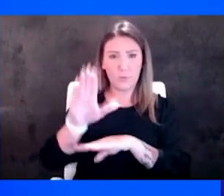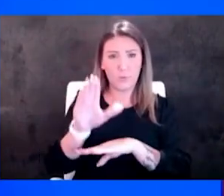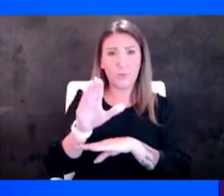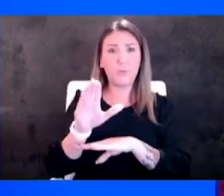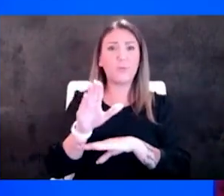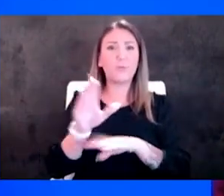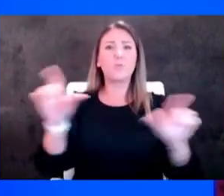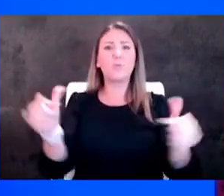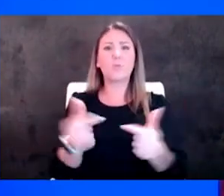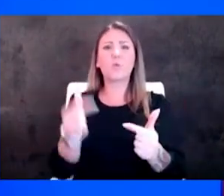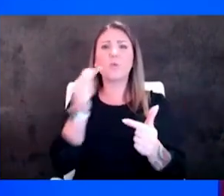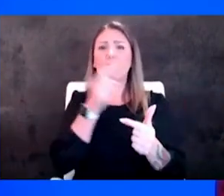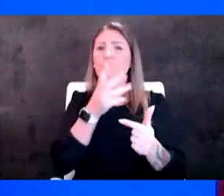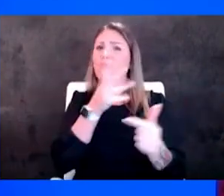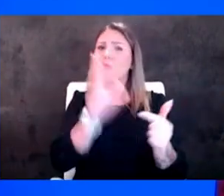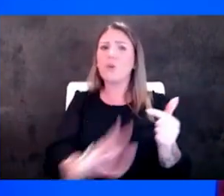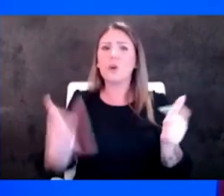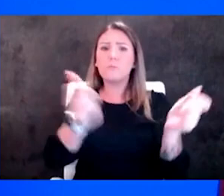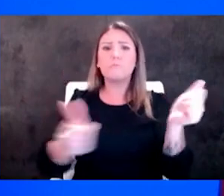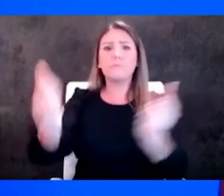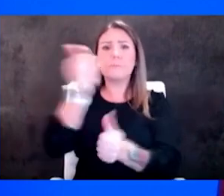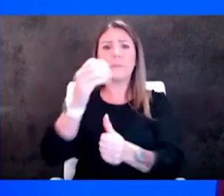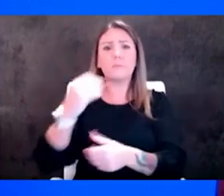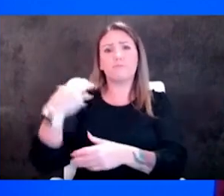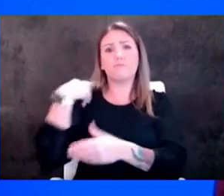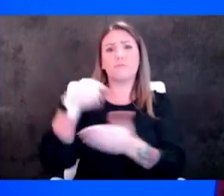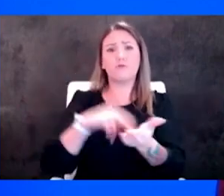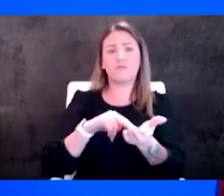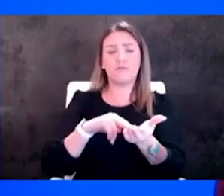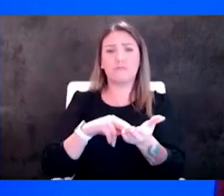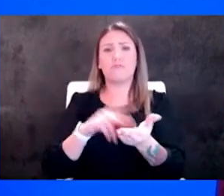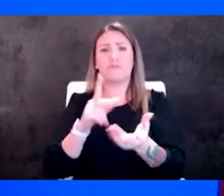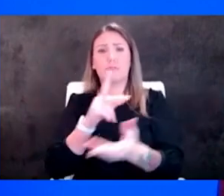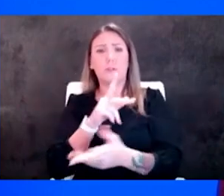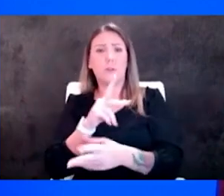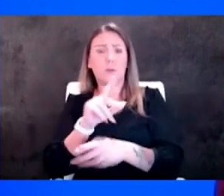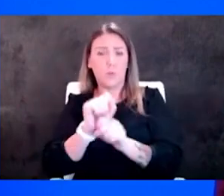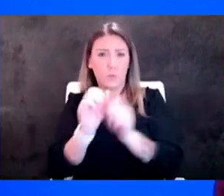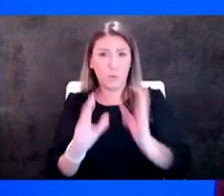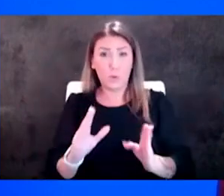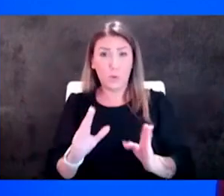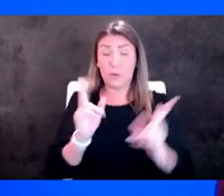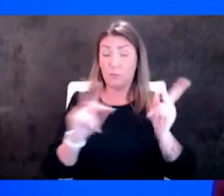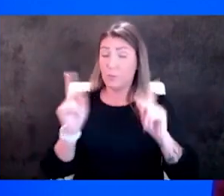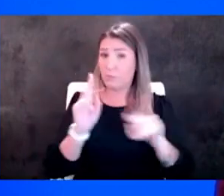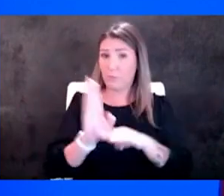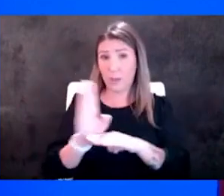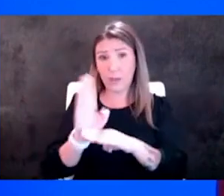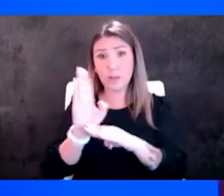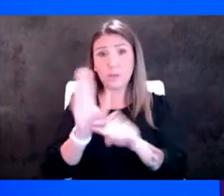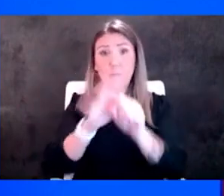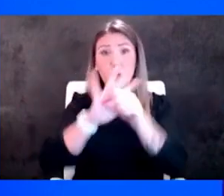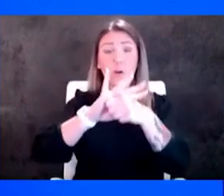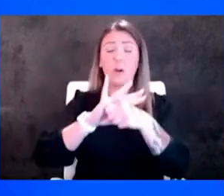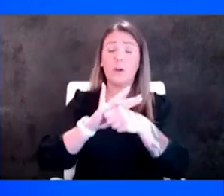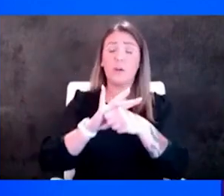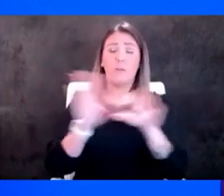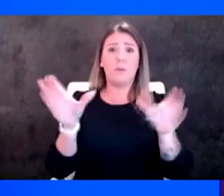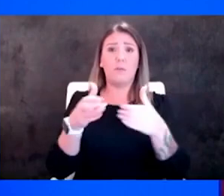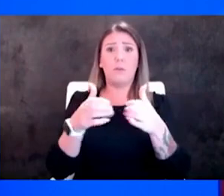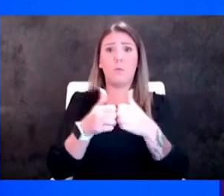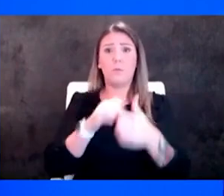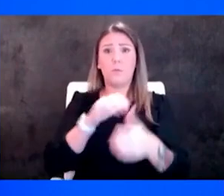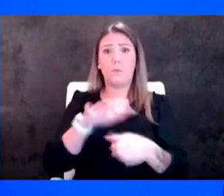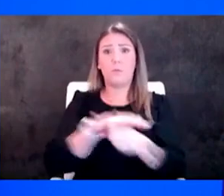from around the state and chief nursing officers folks are very very busy COVID combined with a full hospital of all of the typical